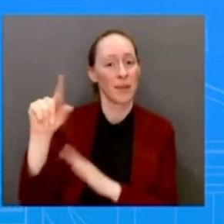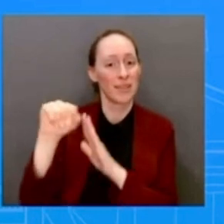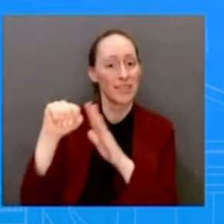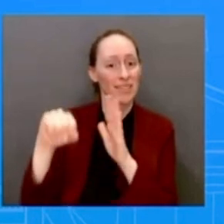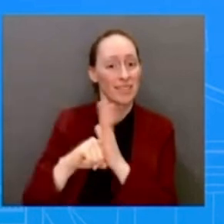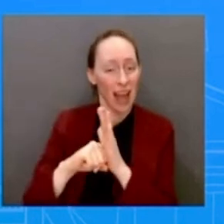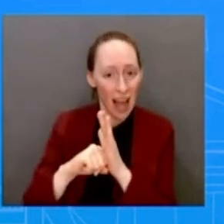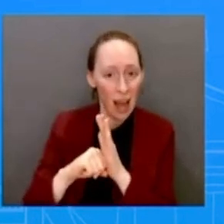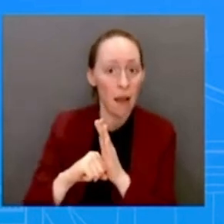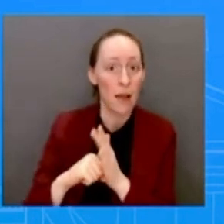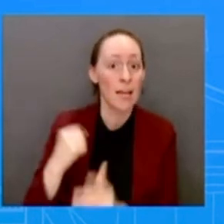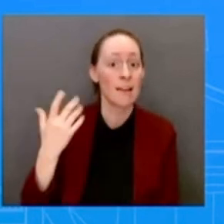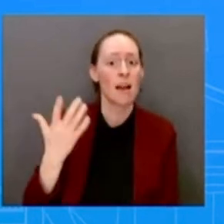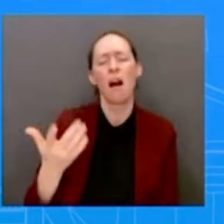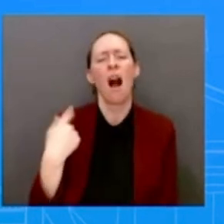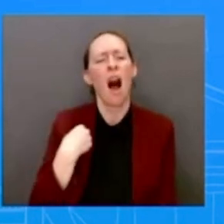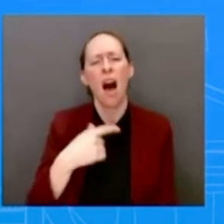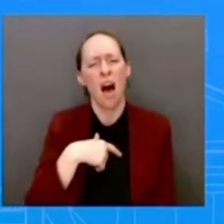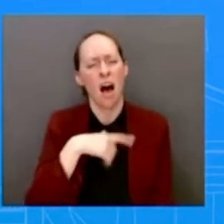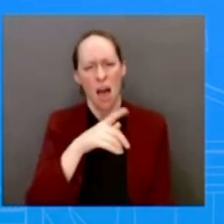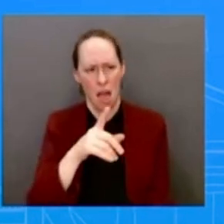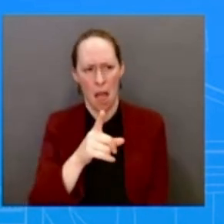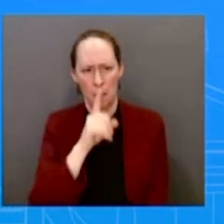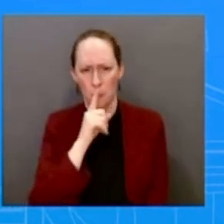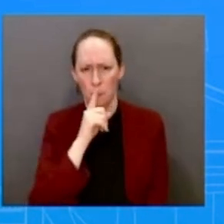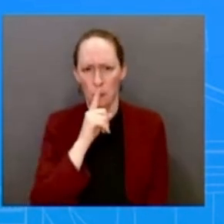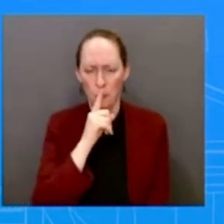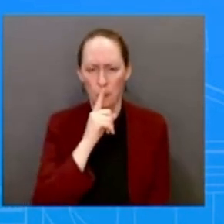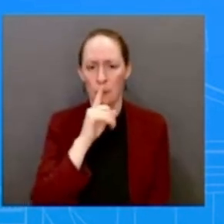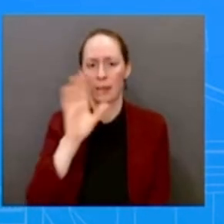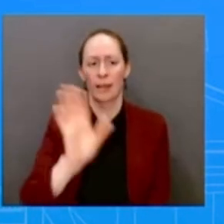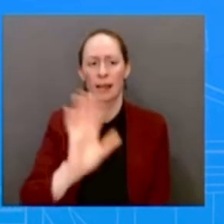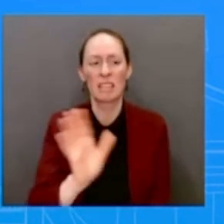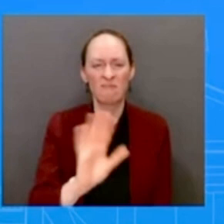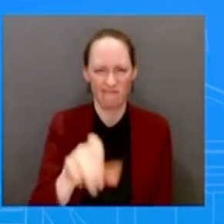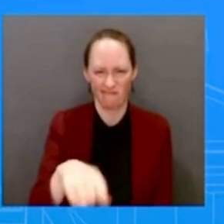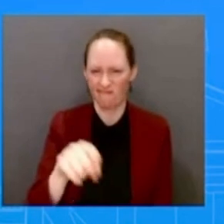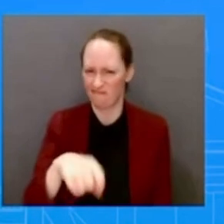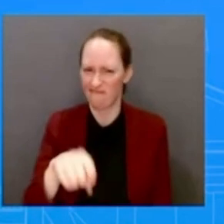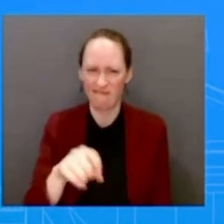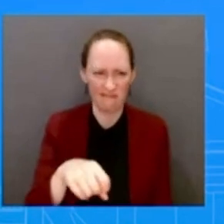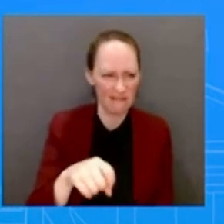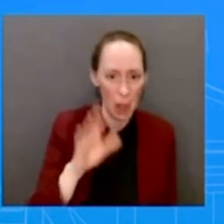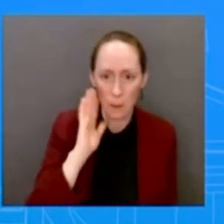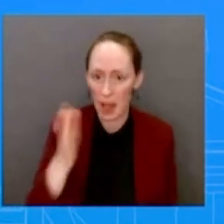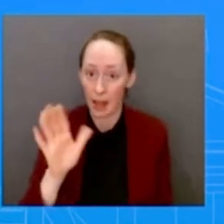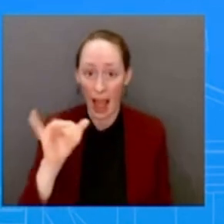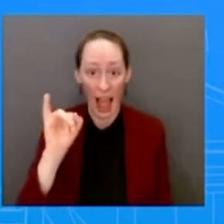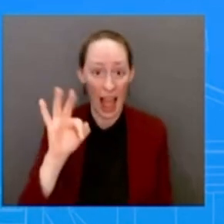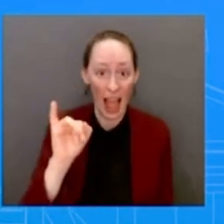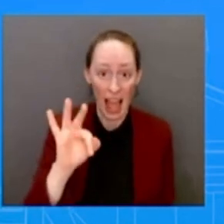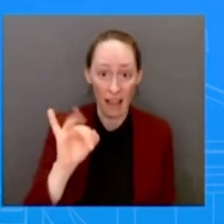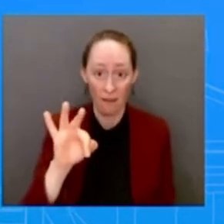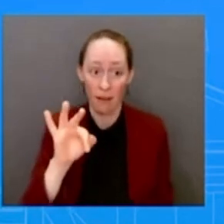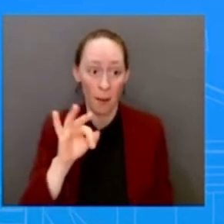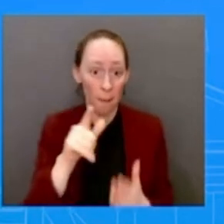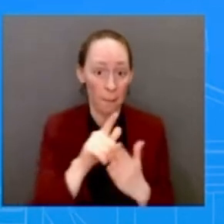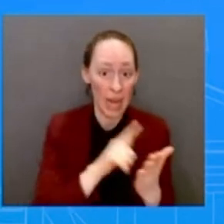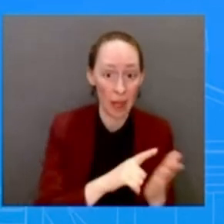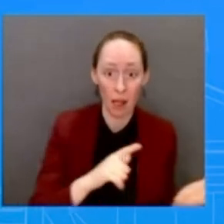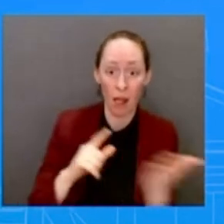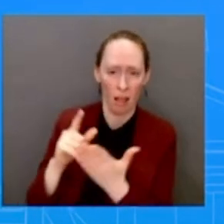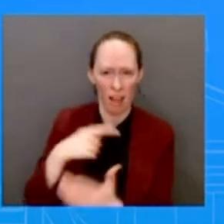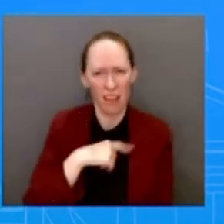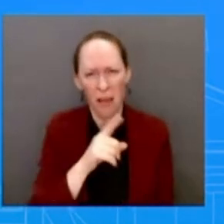once it came to his desk because we wanted to allow Congress to move forward in a way that they normally do with the mechanism